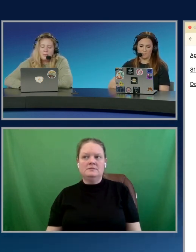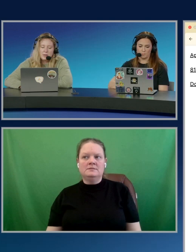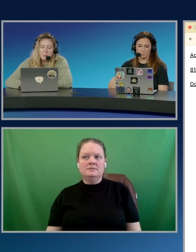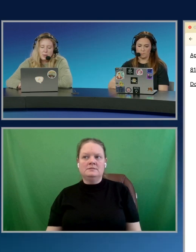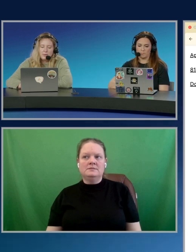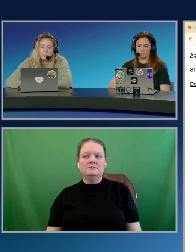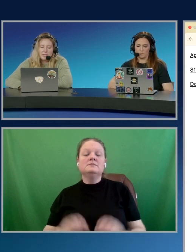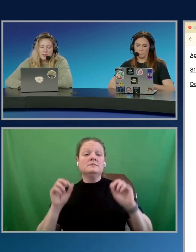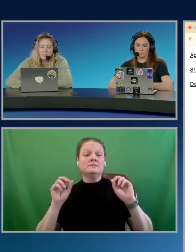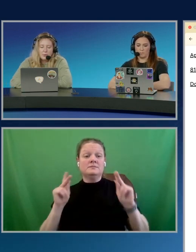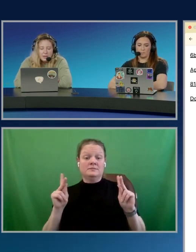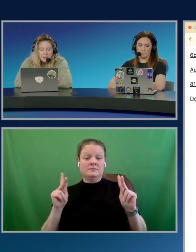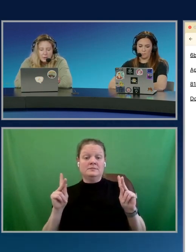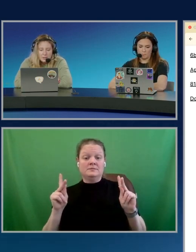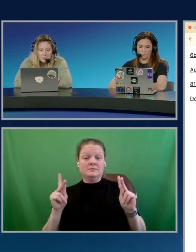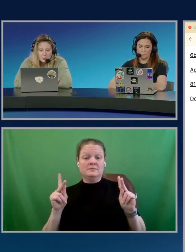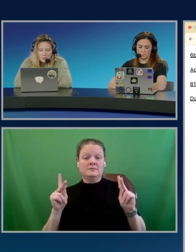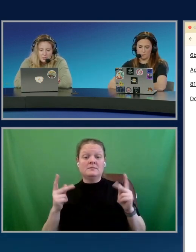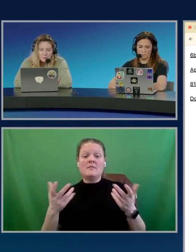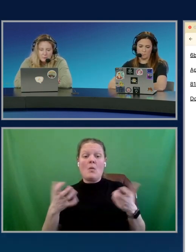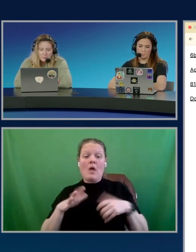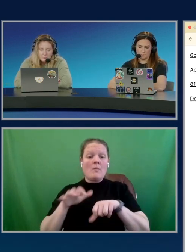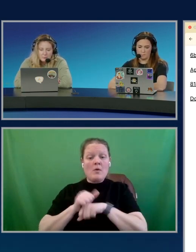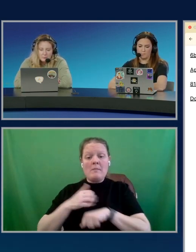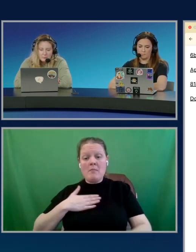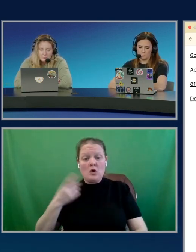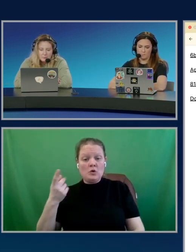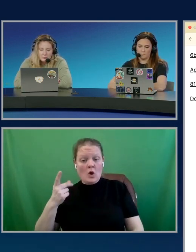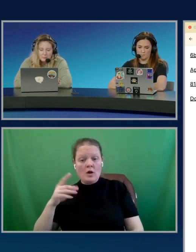So I want an appointment for my dog, Blair, who is a golden doodle.